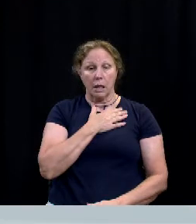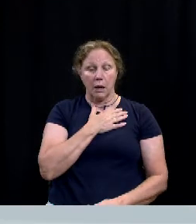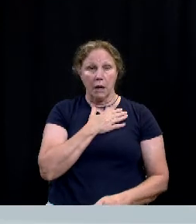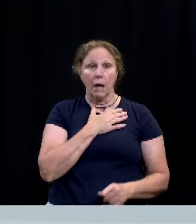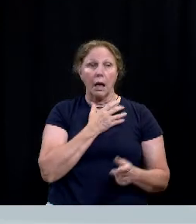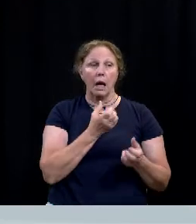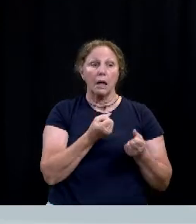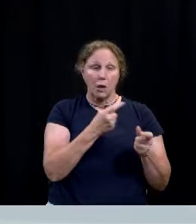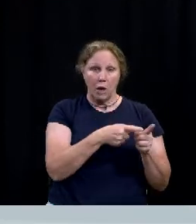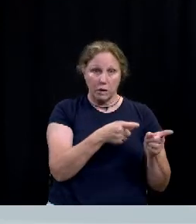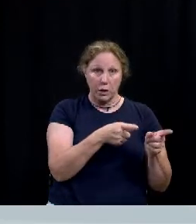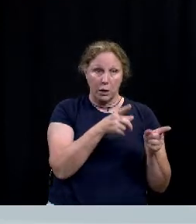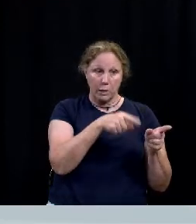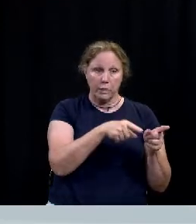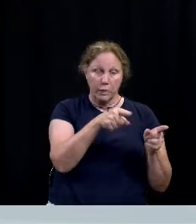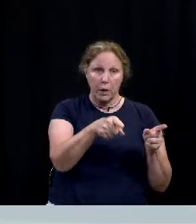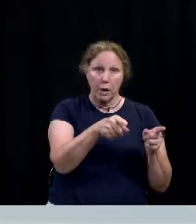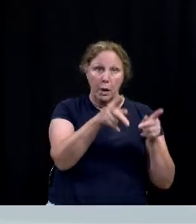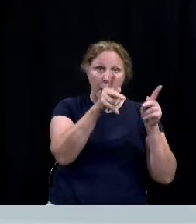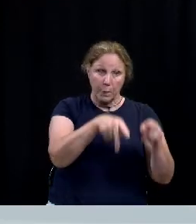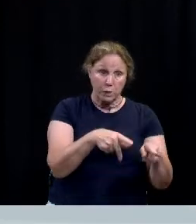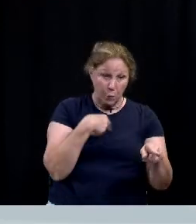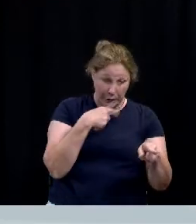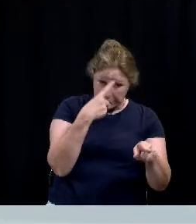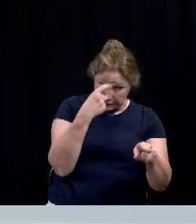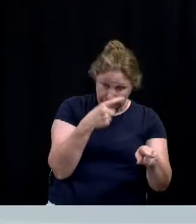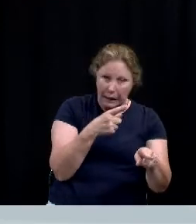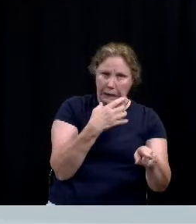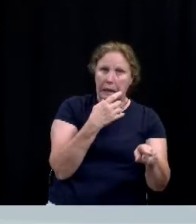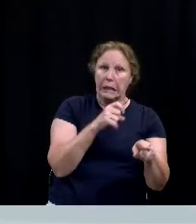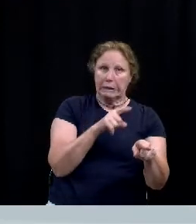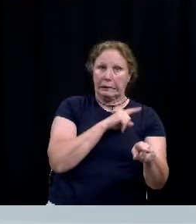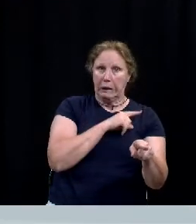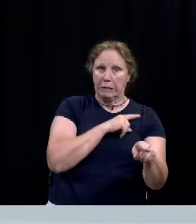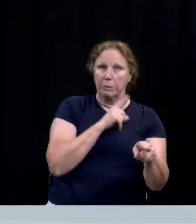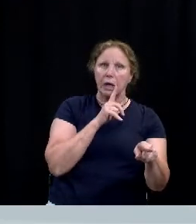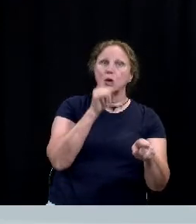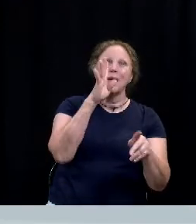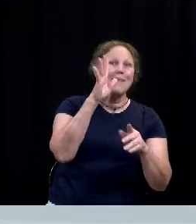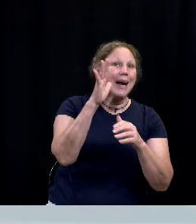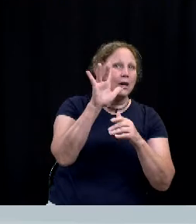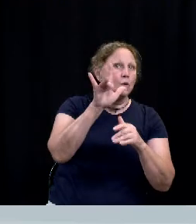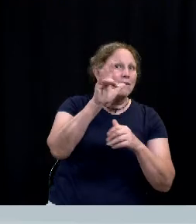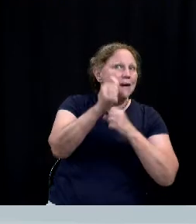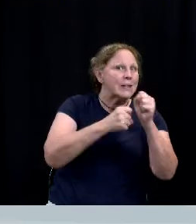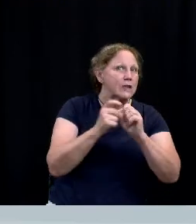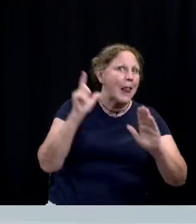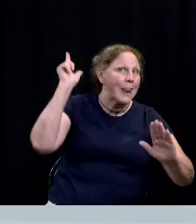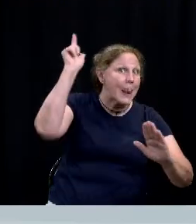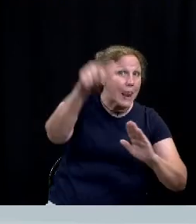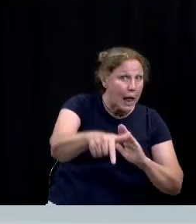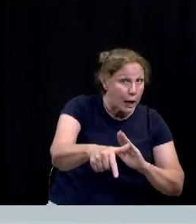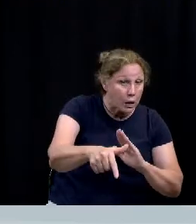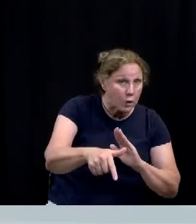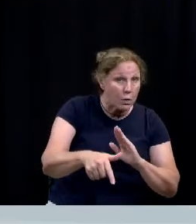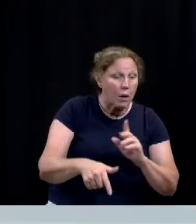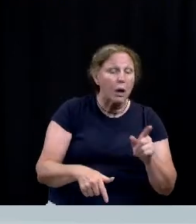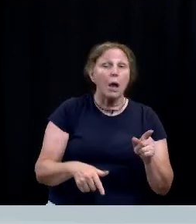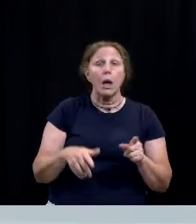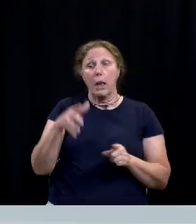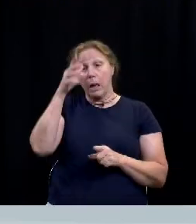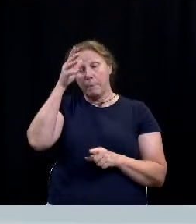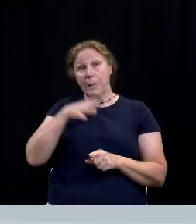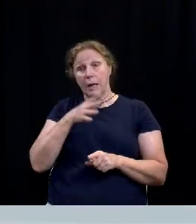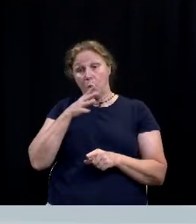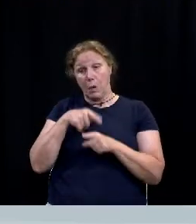plea from assist from the suspect some 25 years after the murder the men and the women of the special